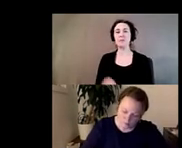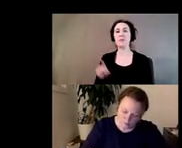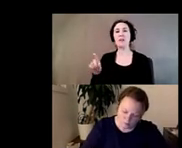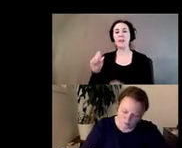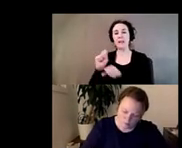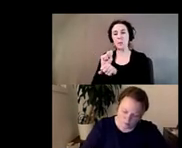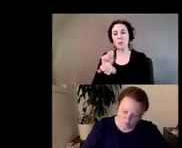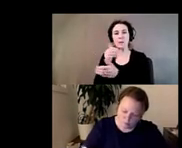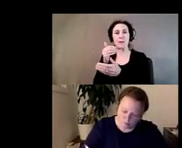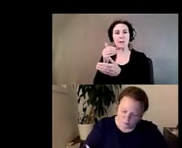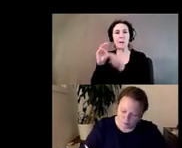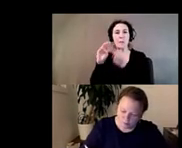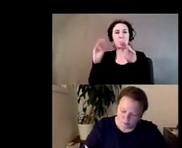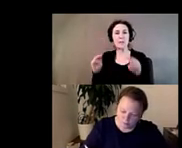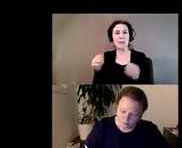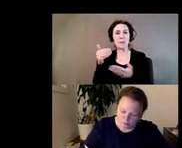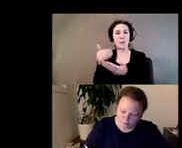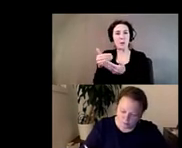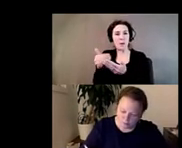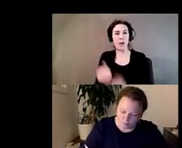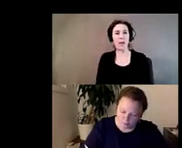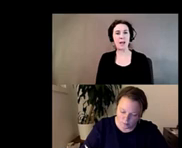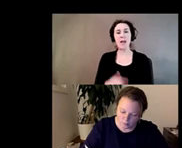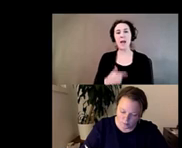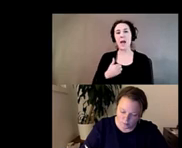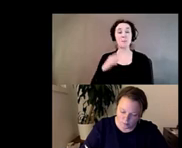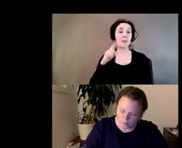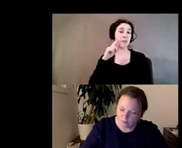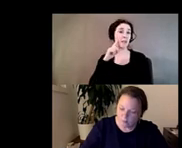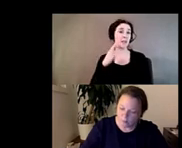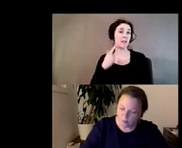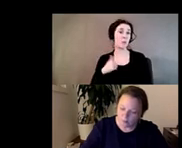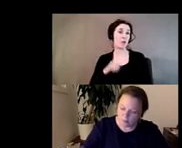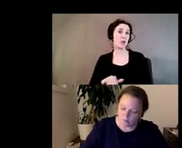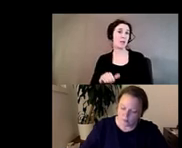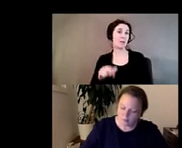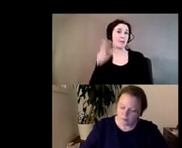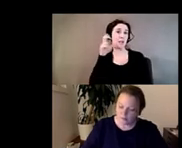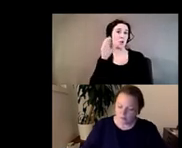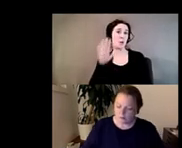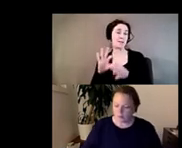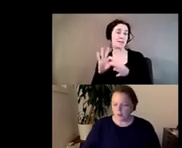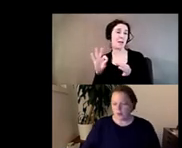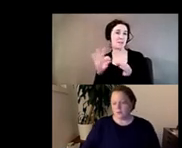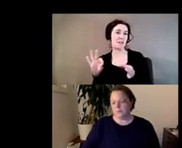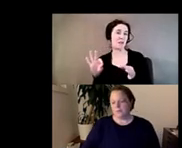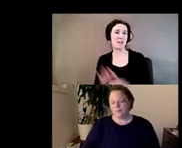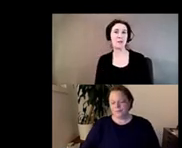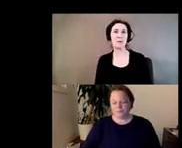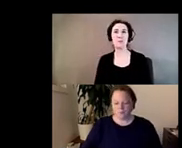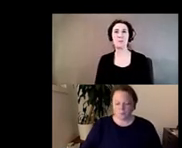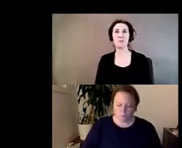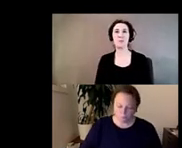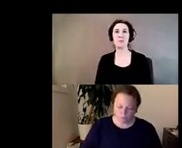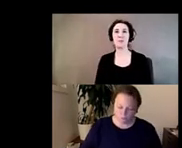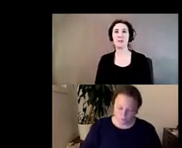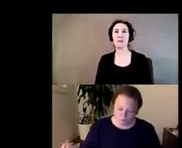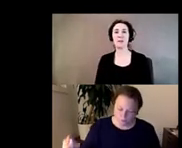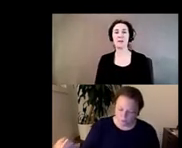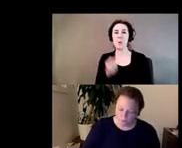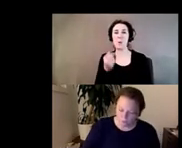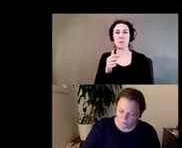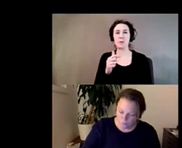and so I'm thinking we can hear from him on his commentary in just a moment I think